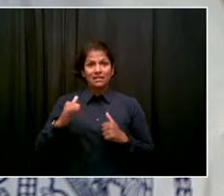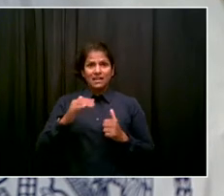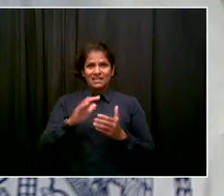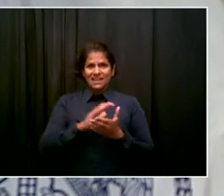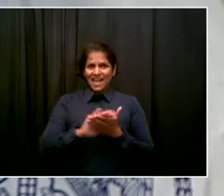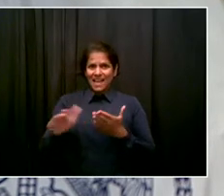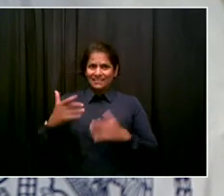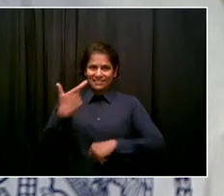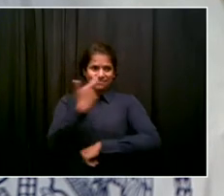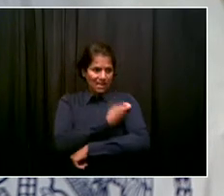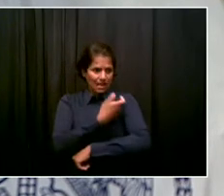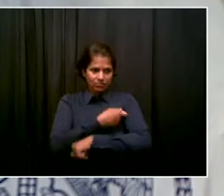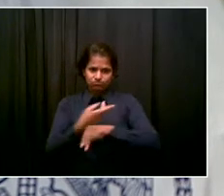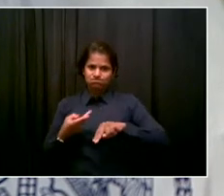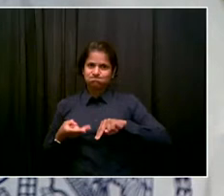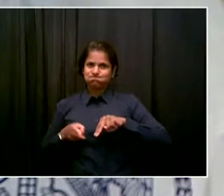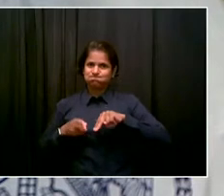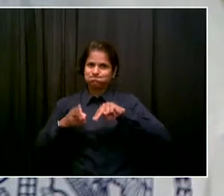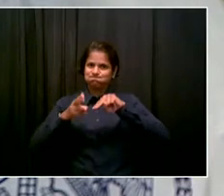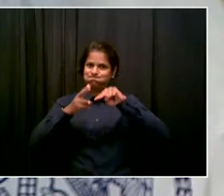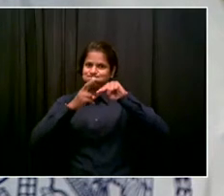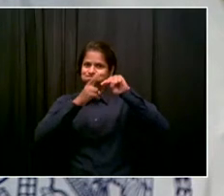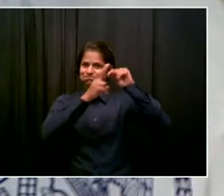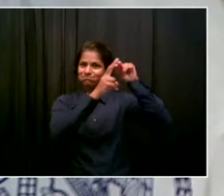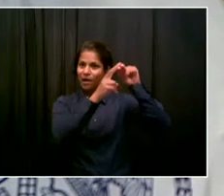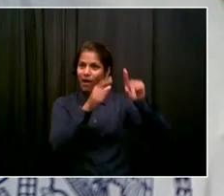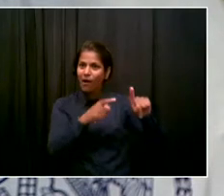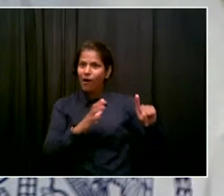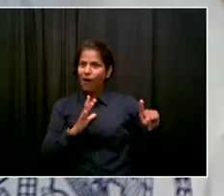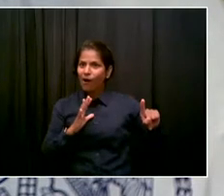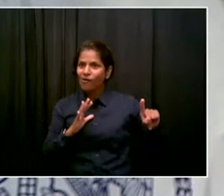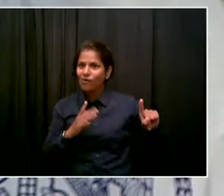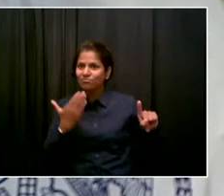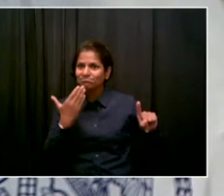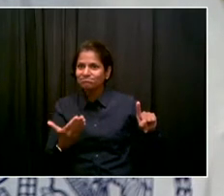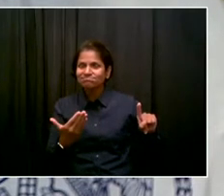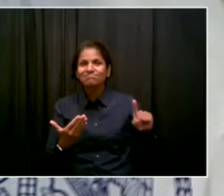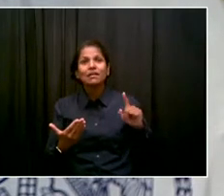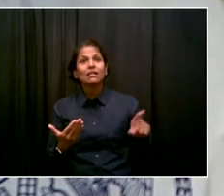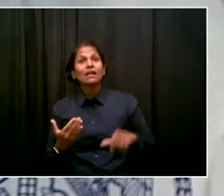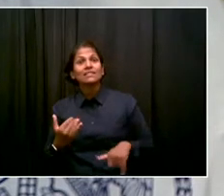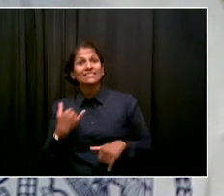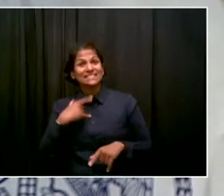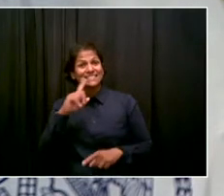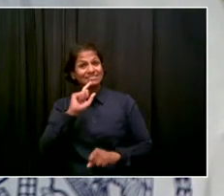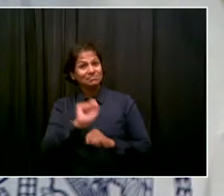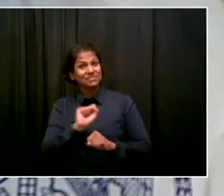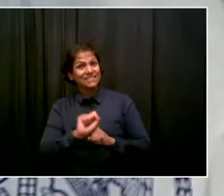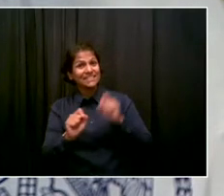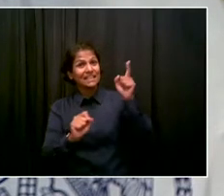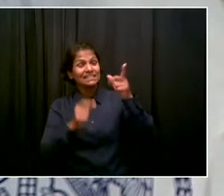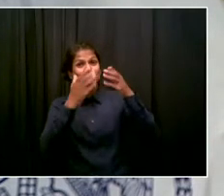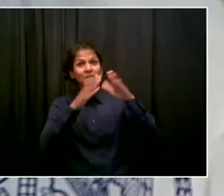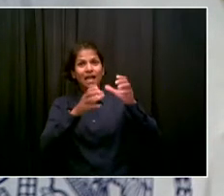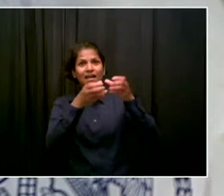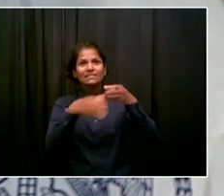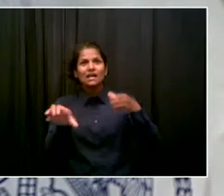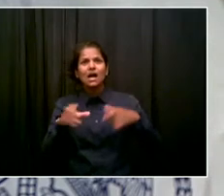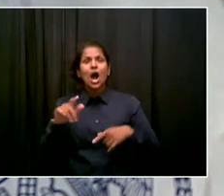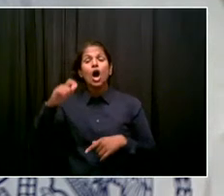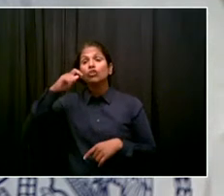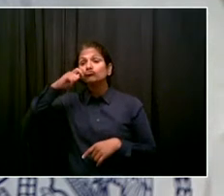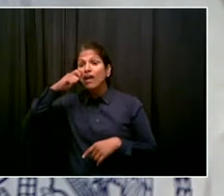the numbers by demographic, vaccinations significantly lower in black and brown communities. There's 25% of the black community fully